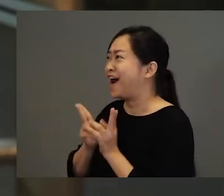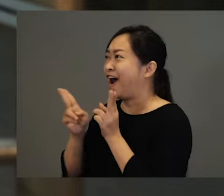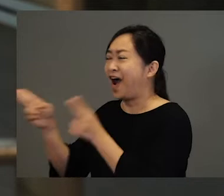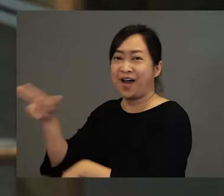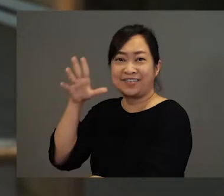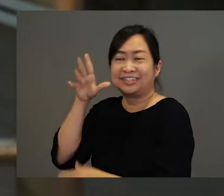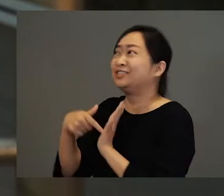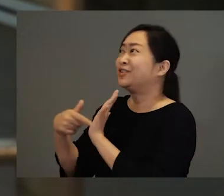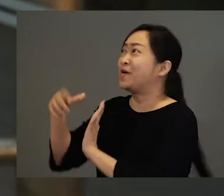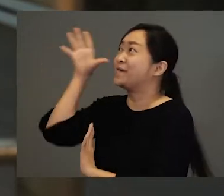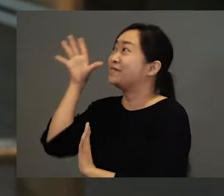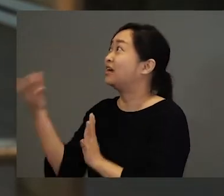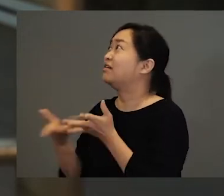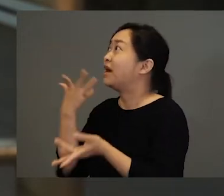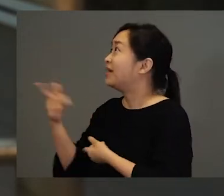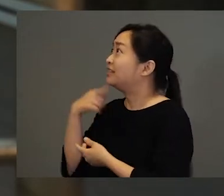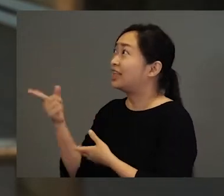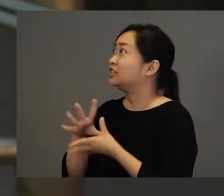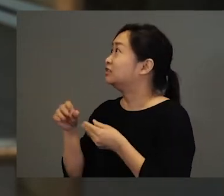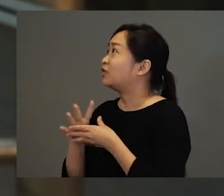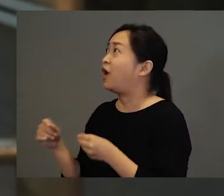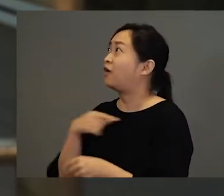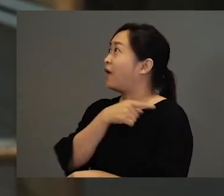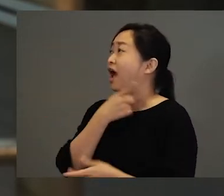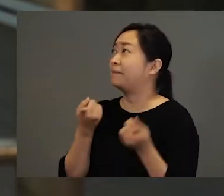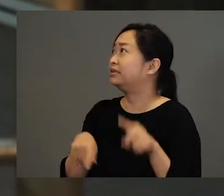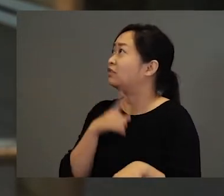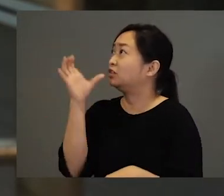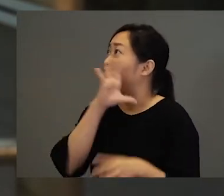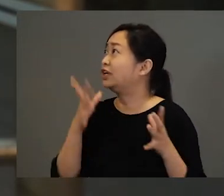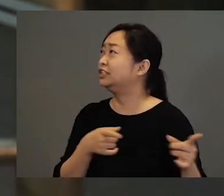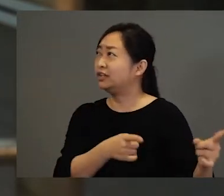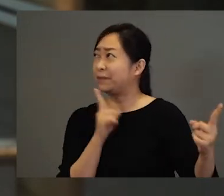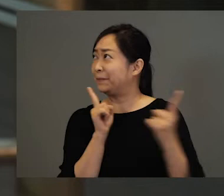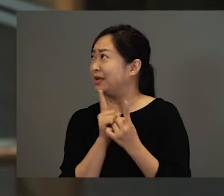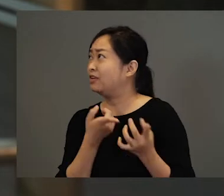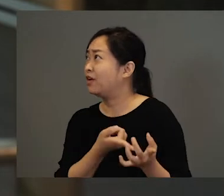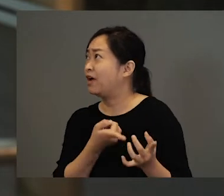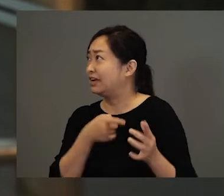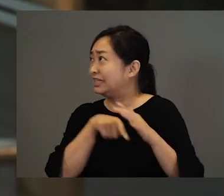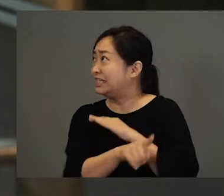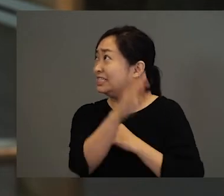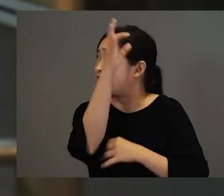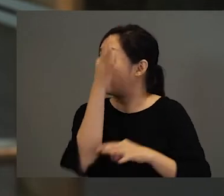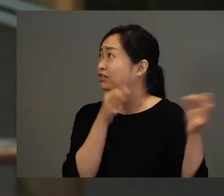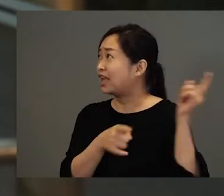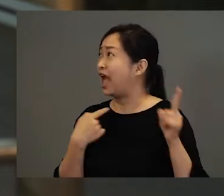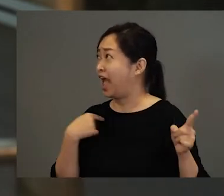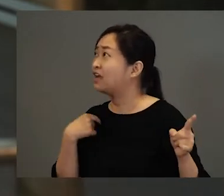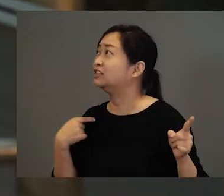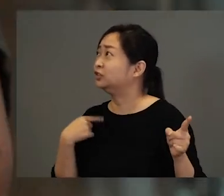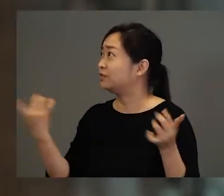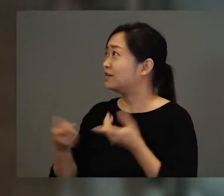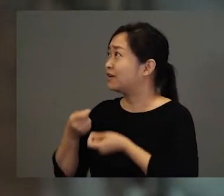home to show his father and tell his father all about the stranger that he had met deep inside the